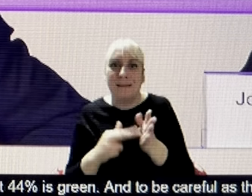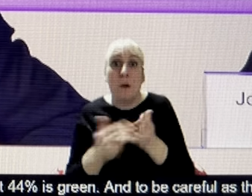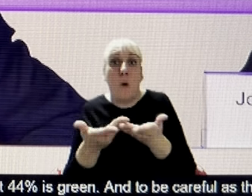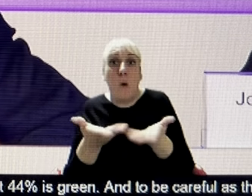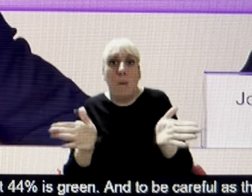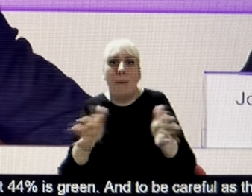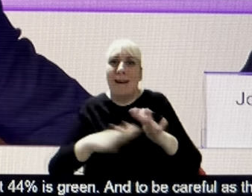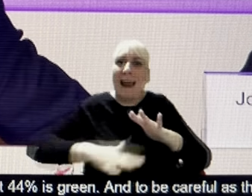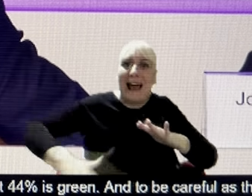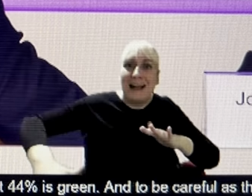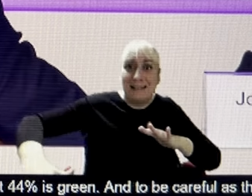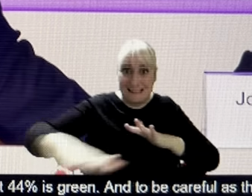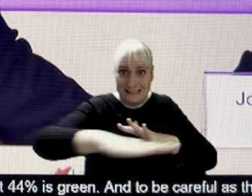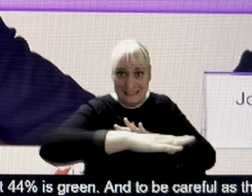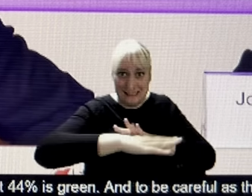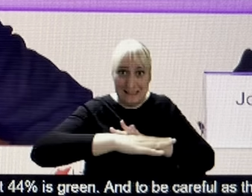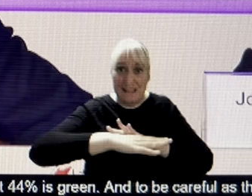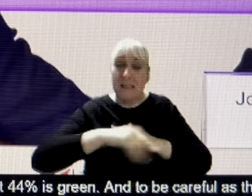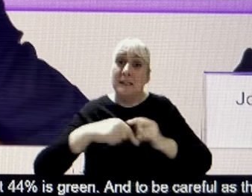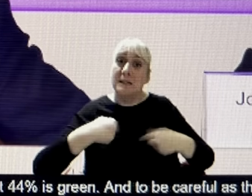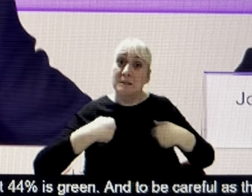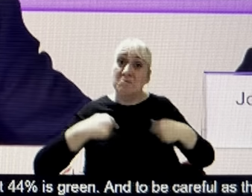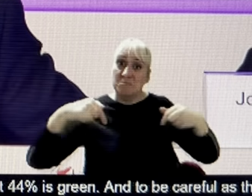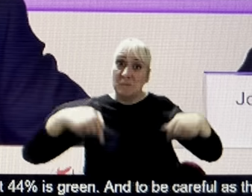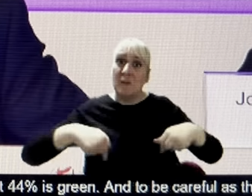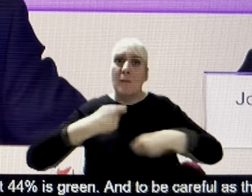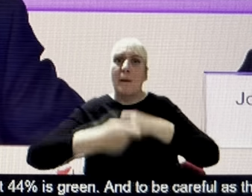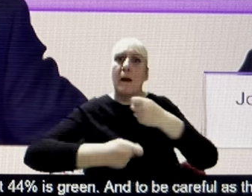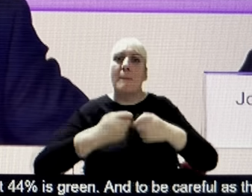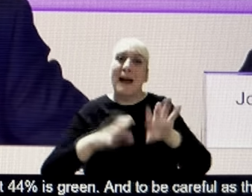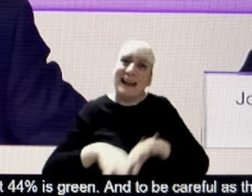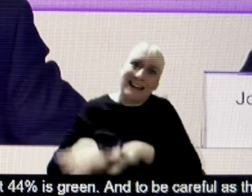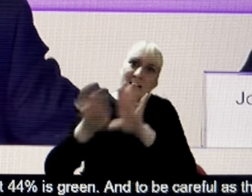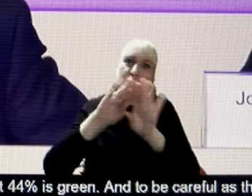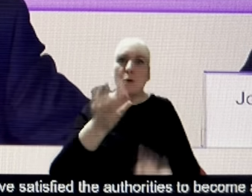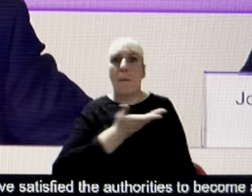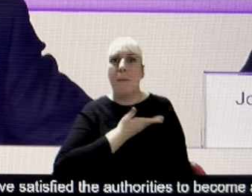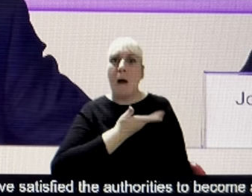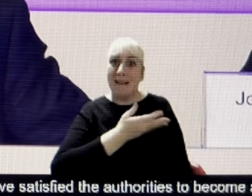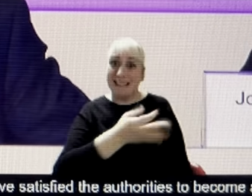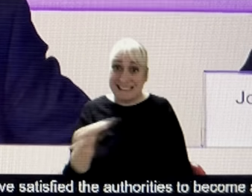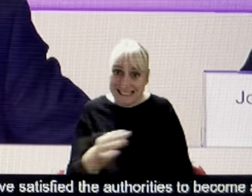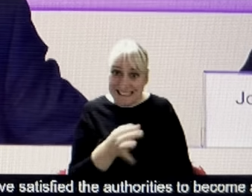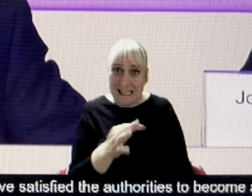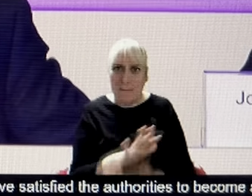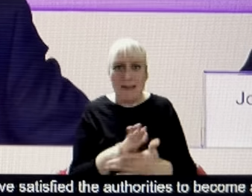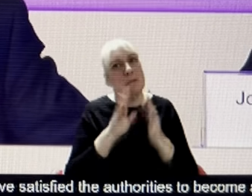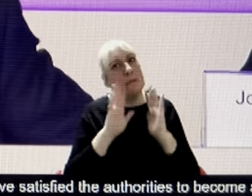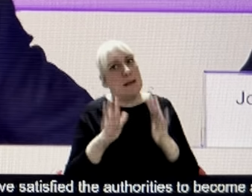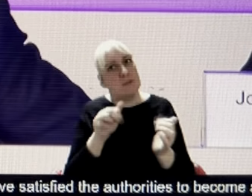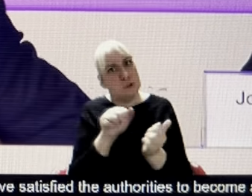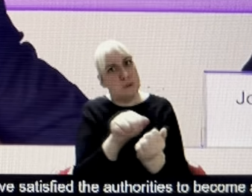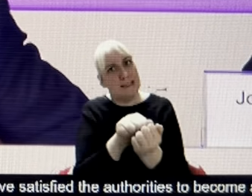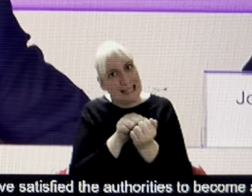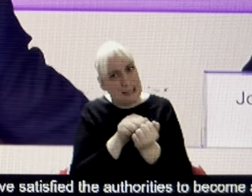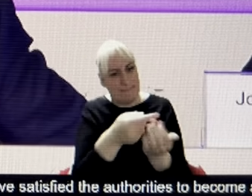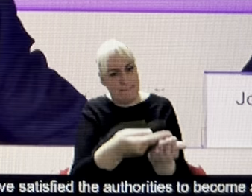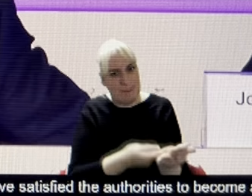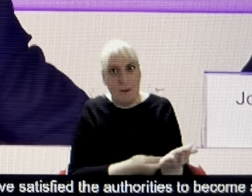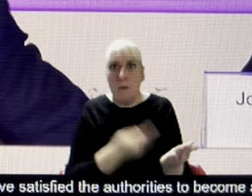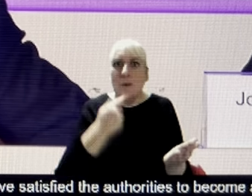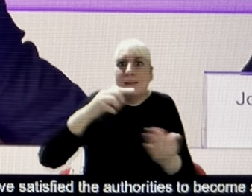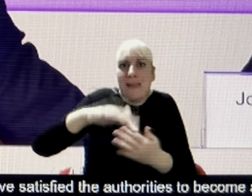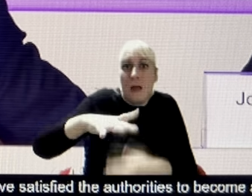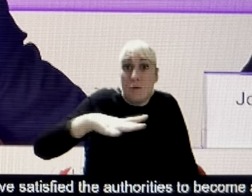relevant authorities to become a national park city because we have policies to keep what we have and to green even more of our city, not just for